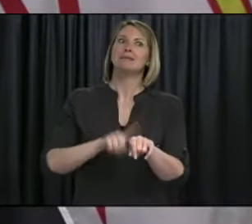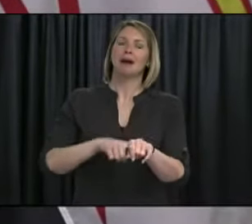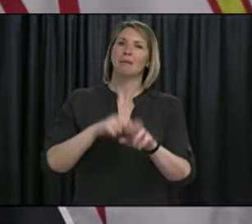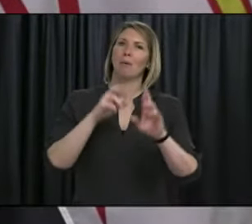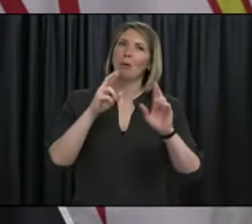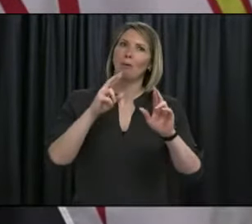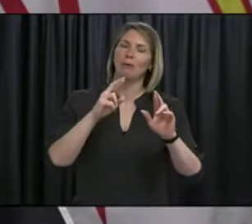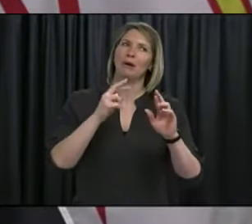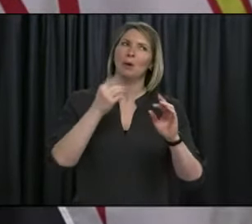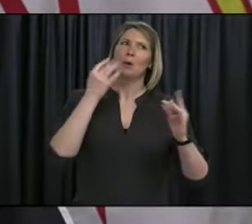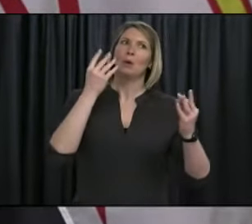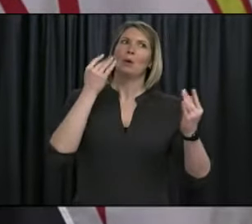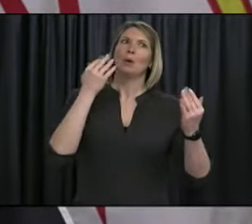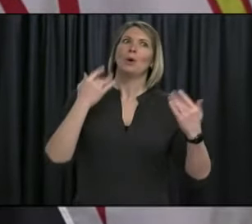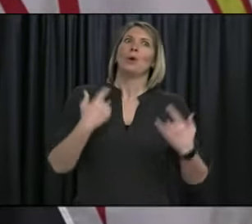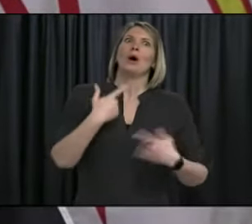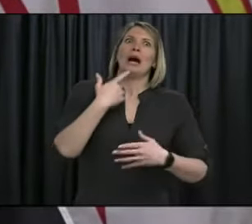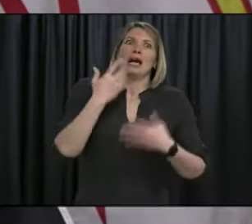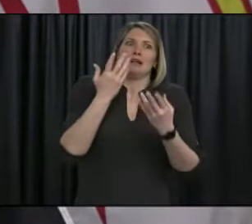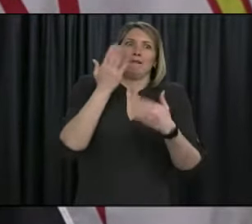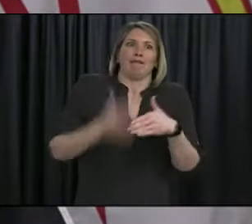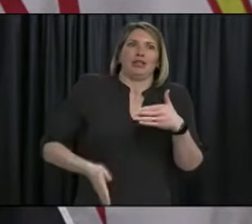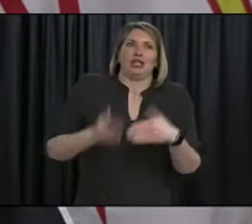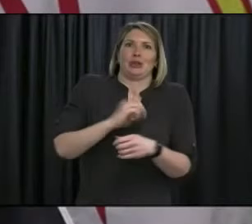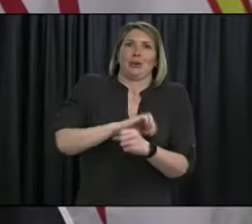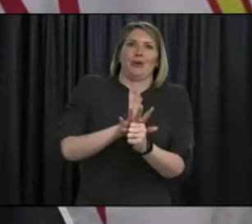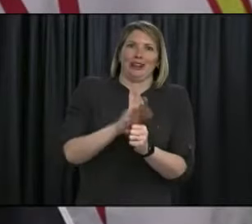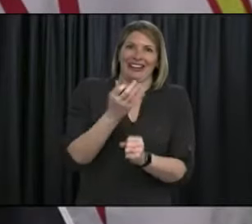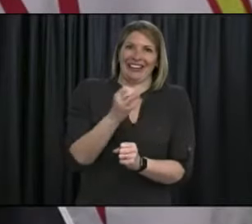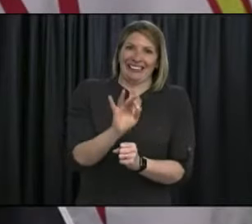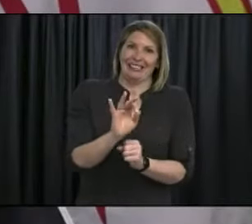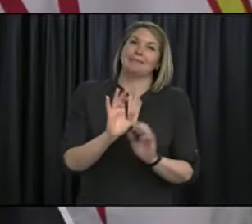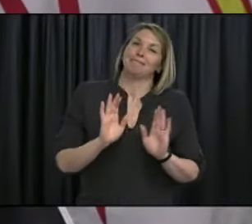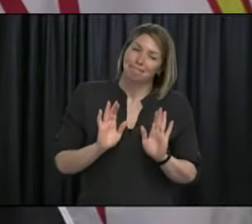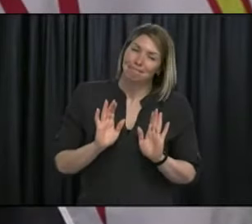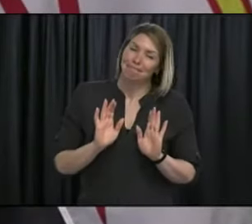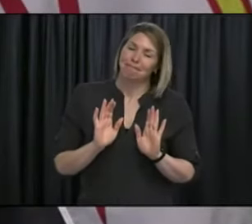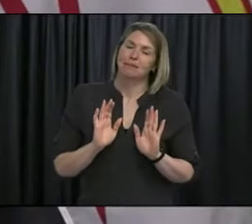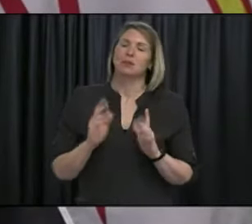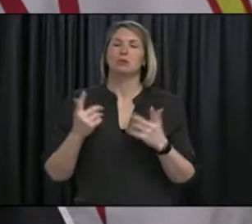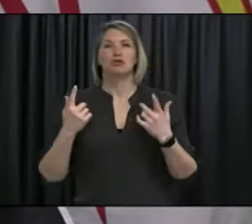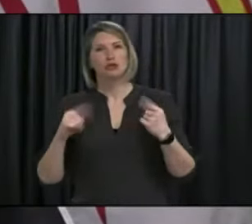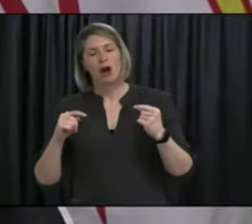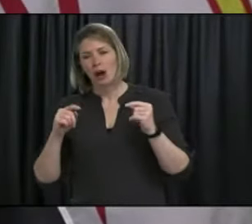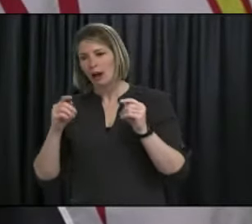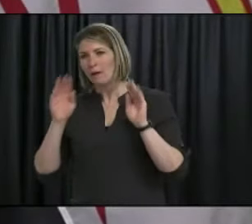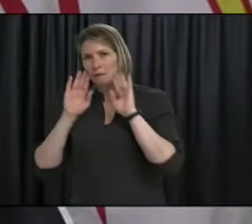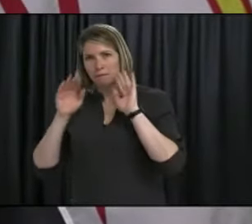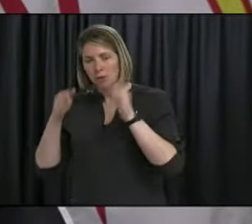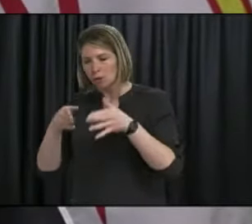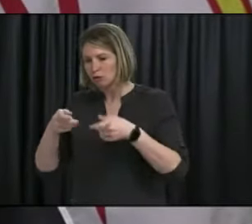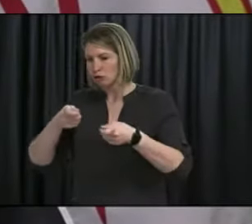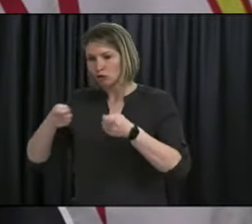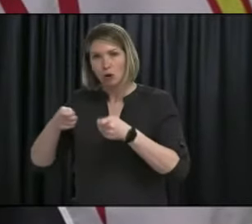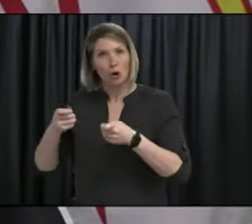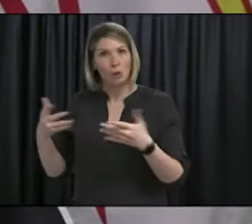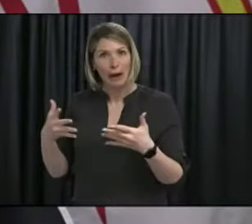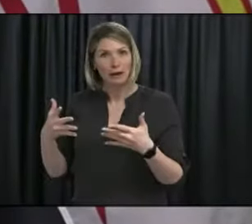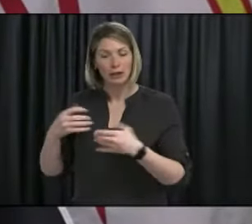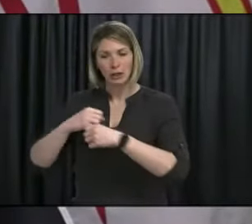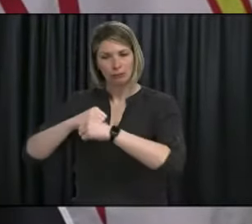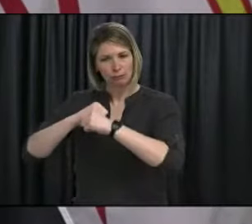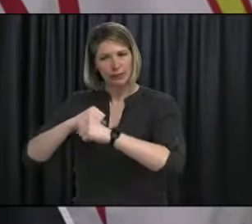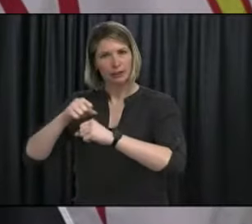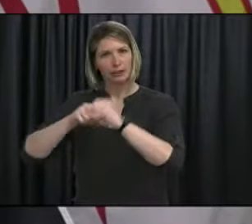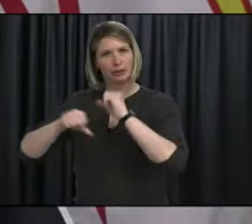pandemic globally. Let's focus our attention on controlling what we can, protecting one another and keeping COVID